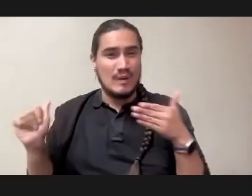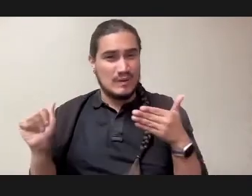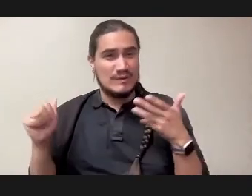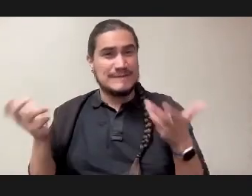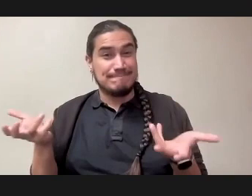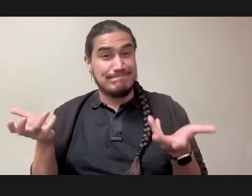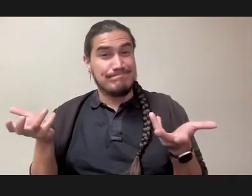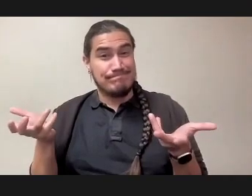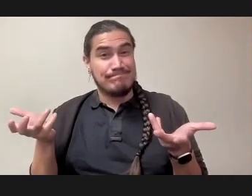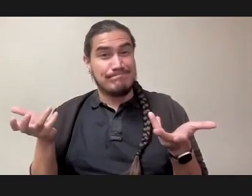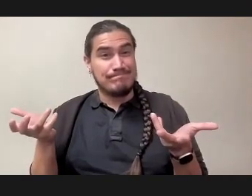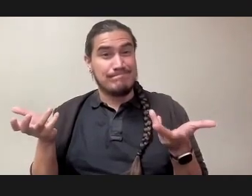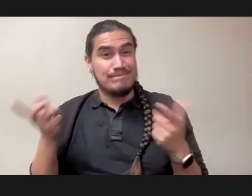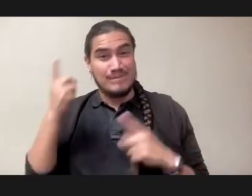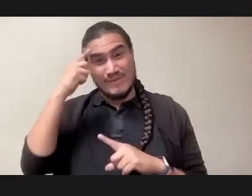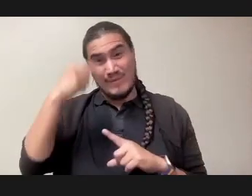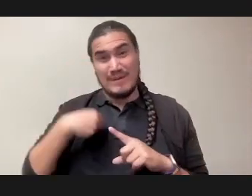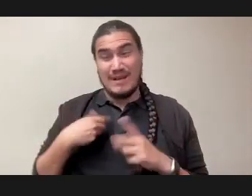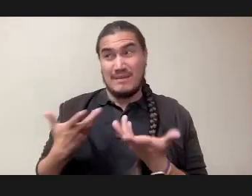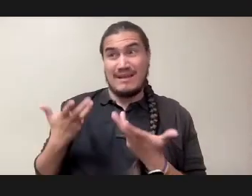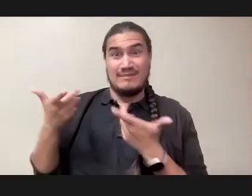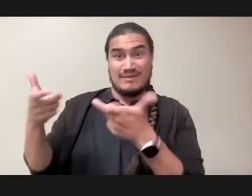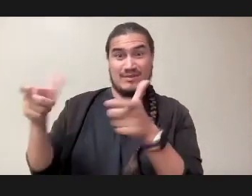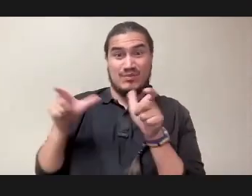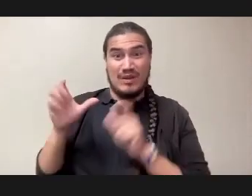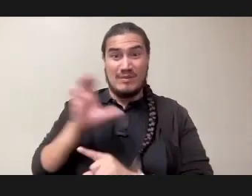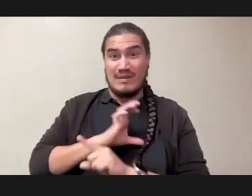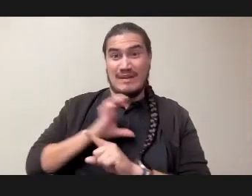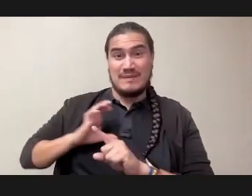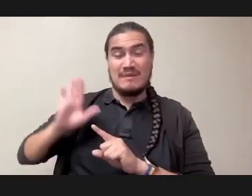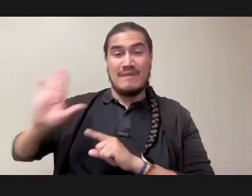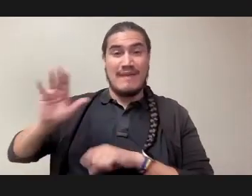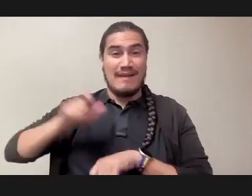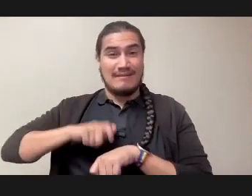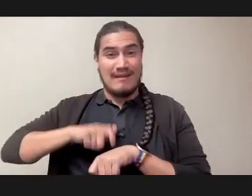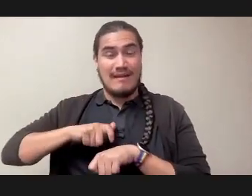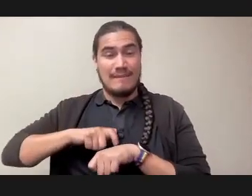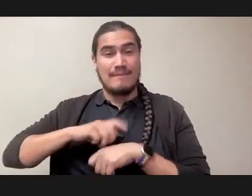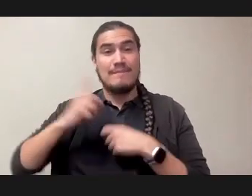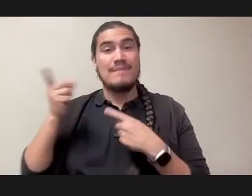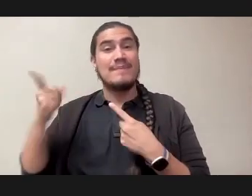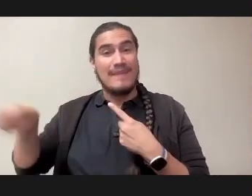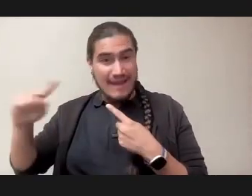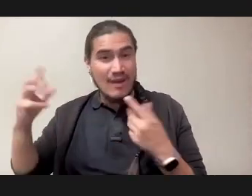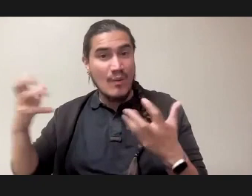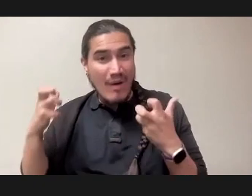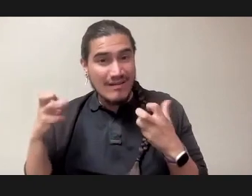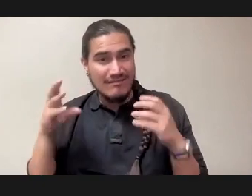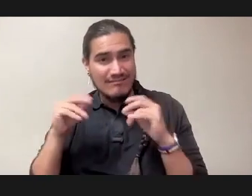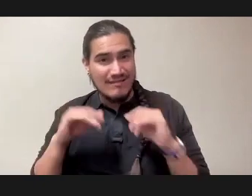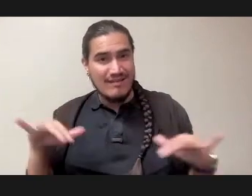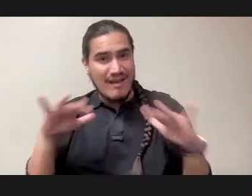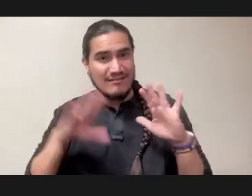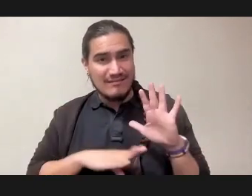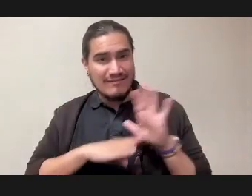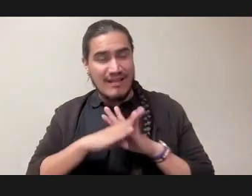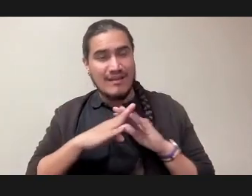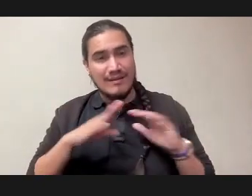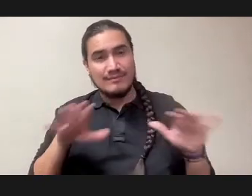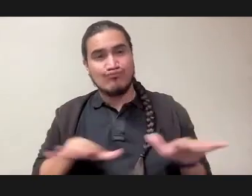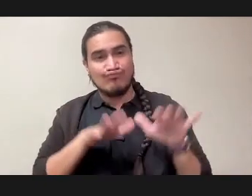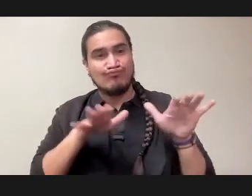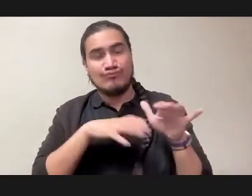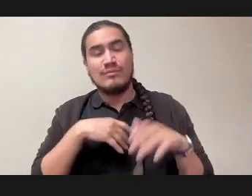But I'm like, the tribal council at the time wanted that land developed and may have actively, even though they got wrong in the